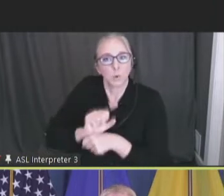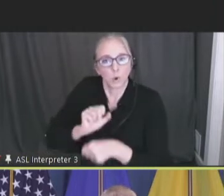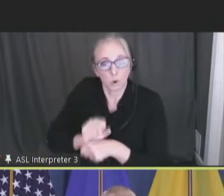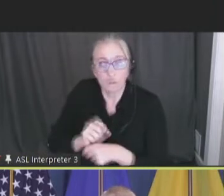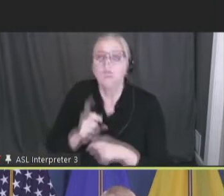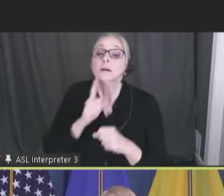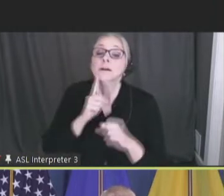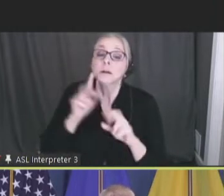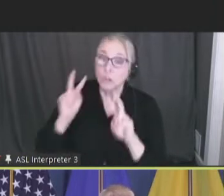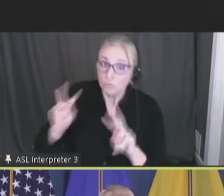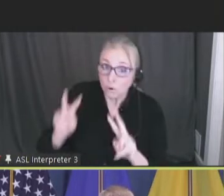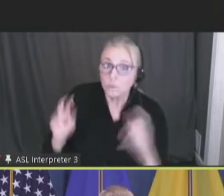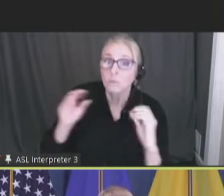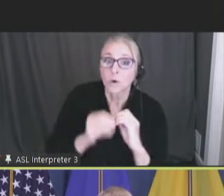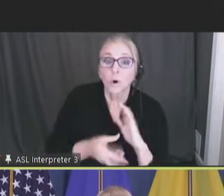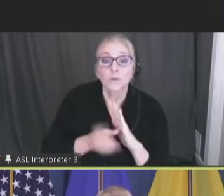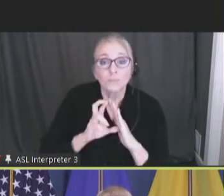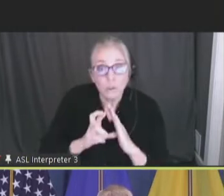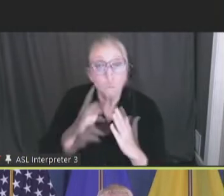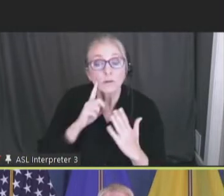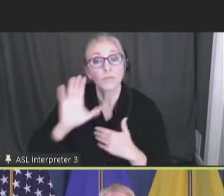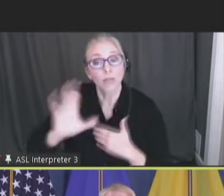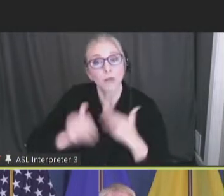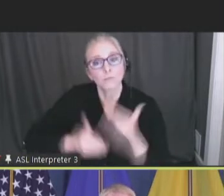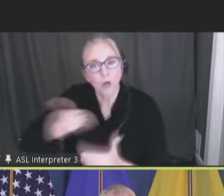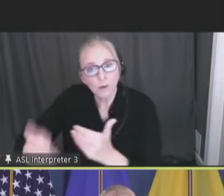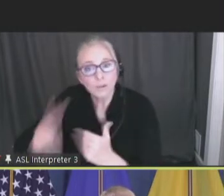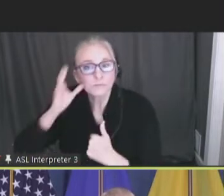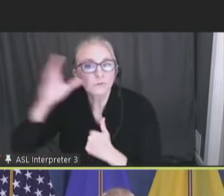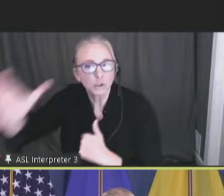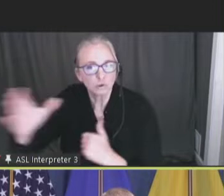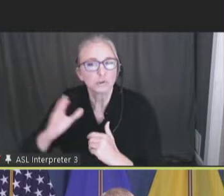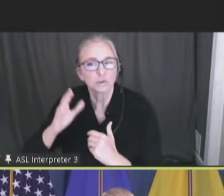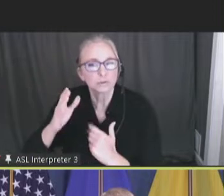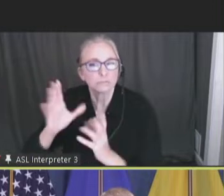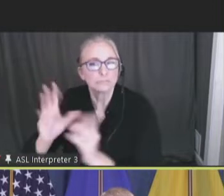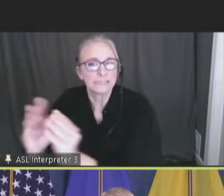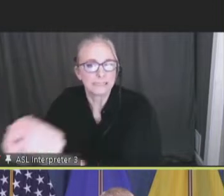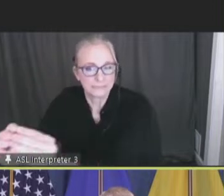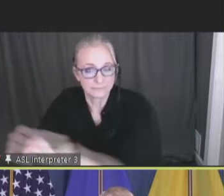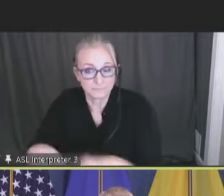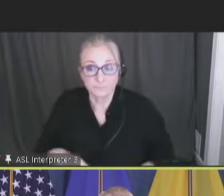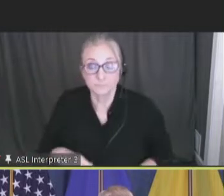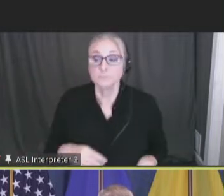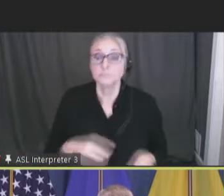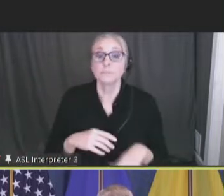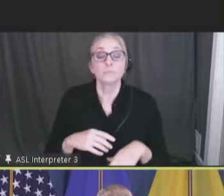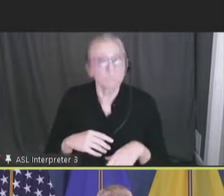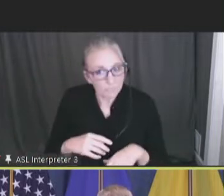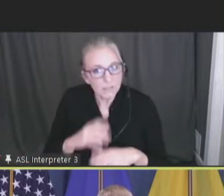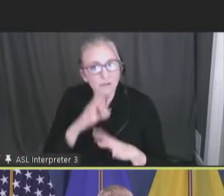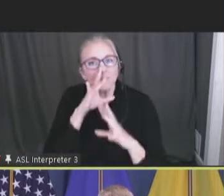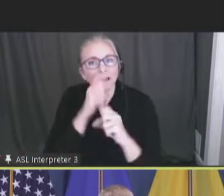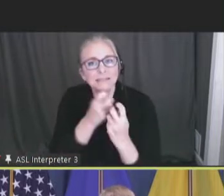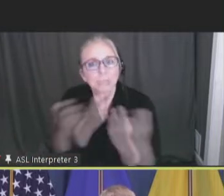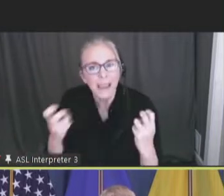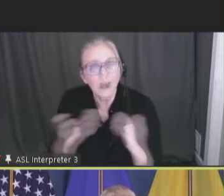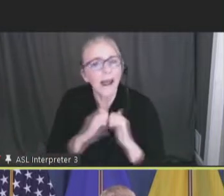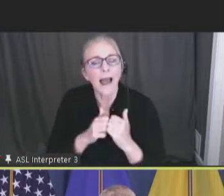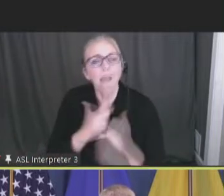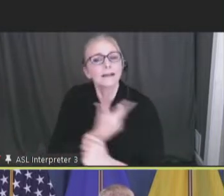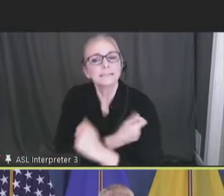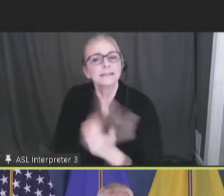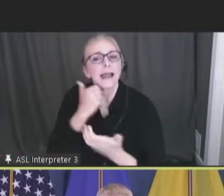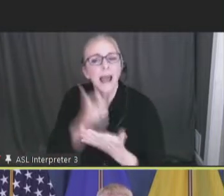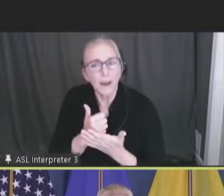look forward to ongoing review of their progress at future NVAC meetings. We had a fascinating panel on the ways vaccination can